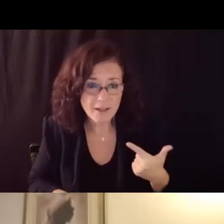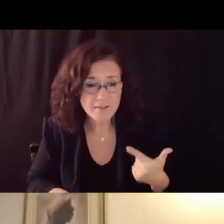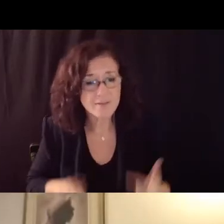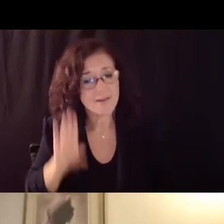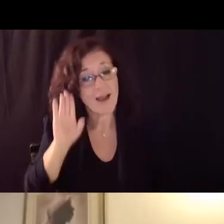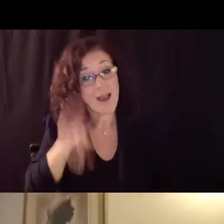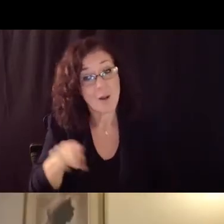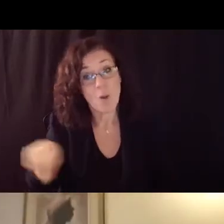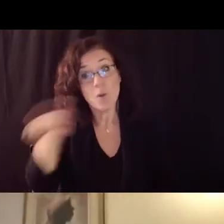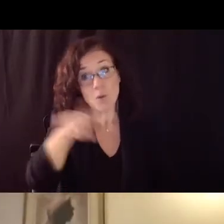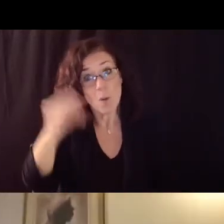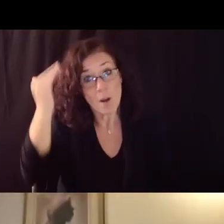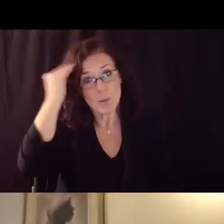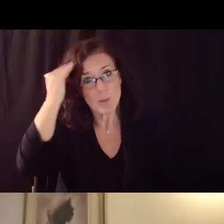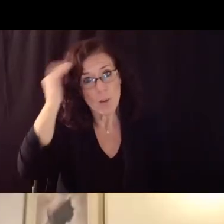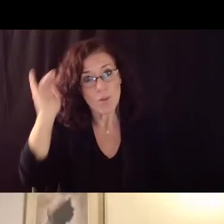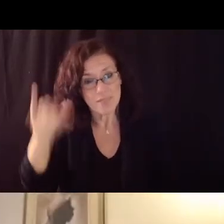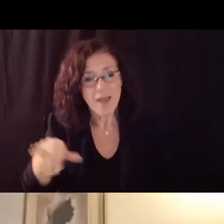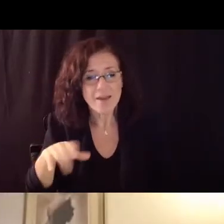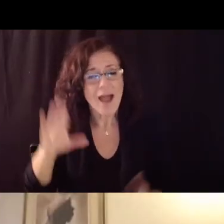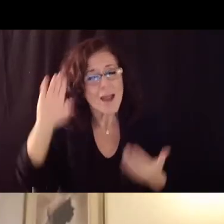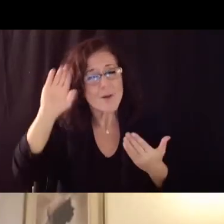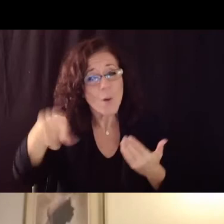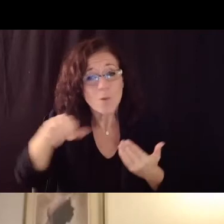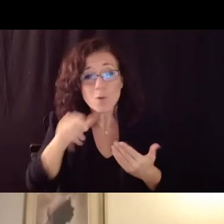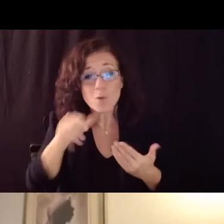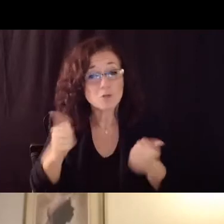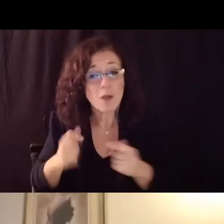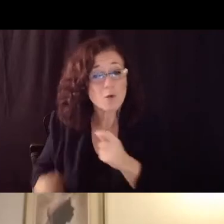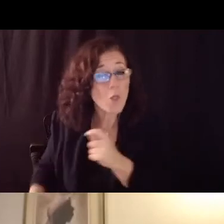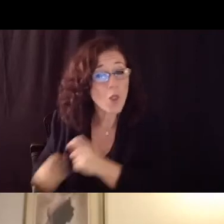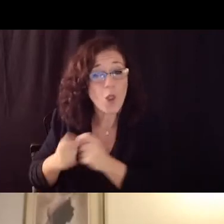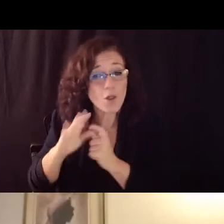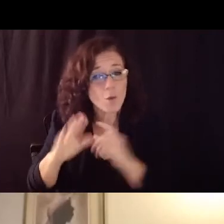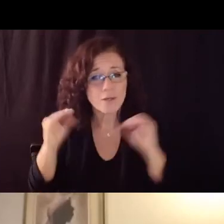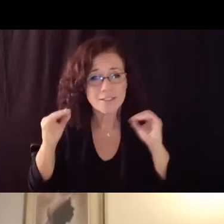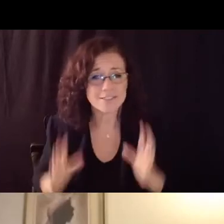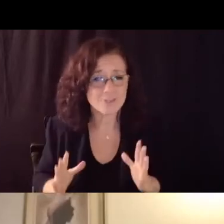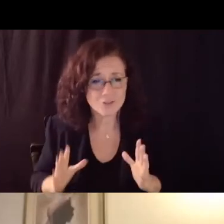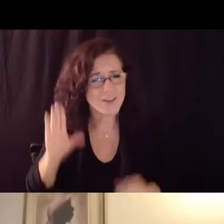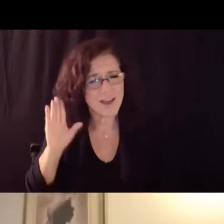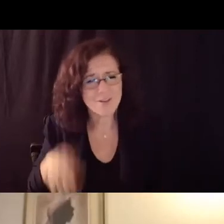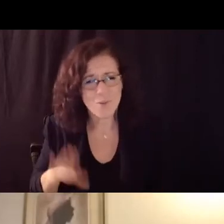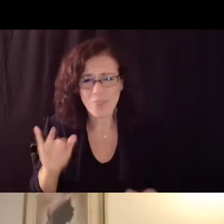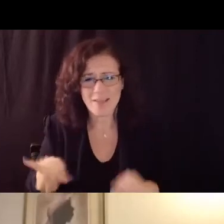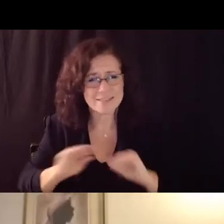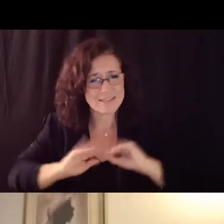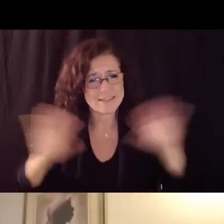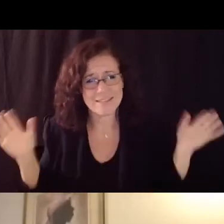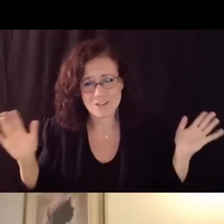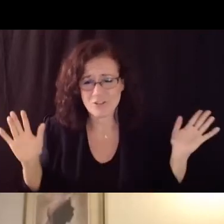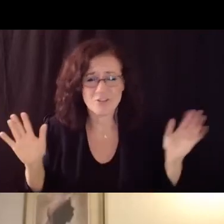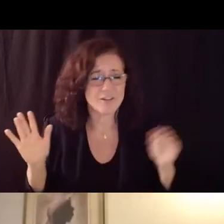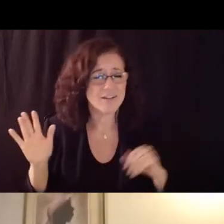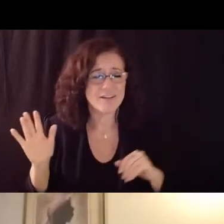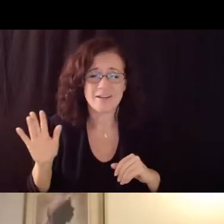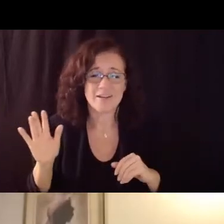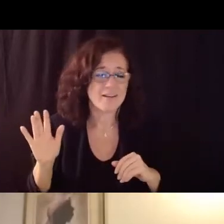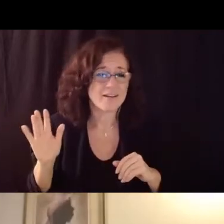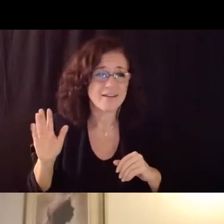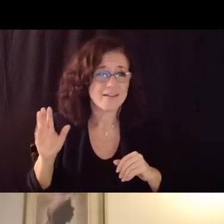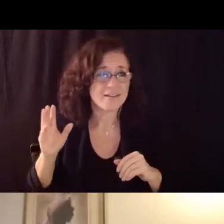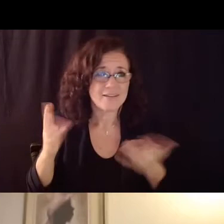i know that this is all based in compassion and i wanted i should have said that from the front because it's very clear that this is about